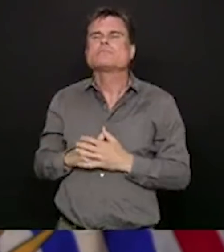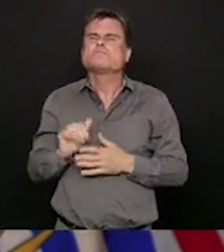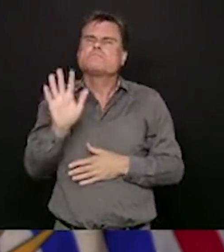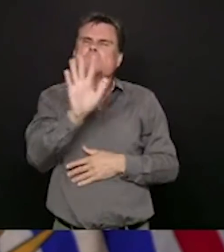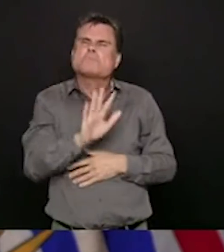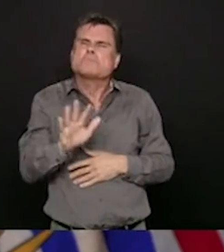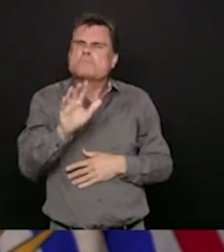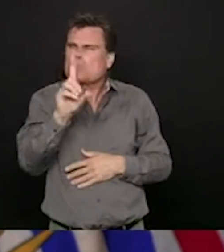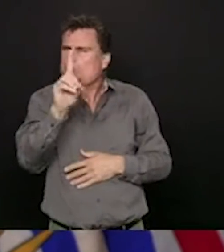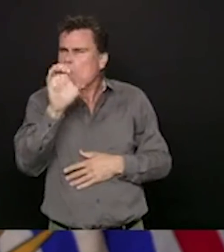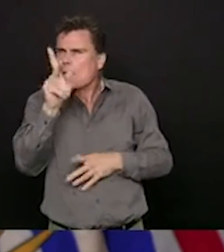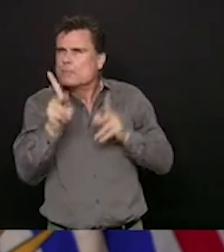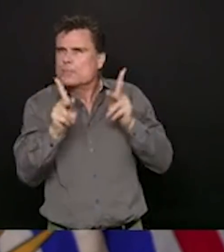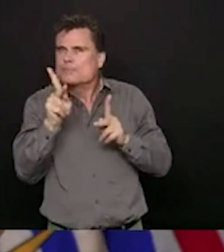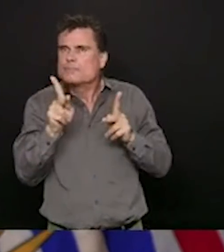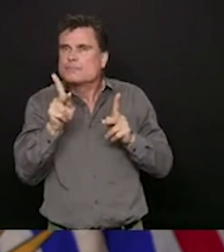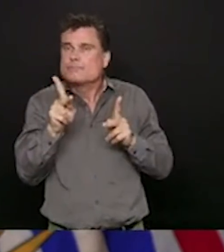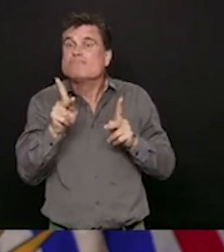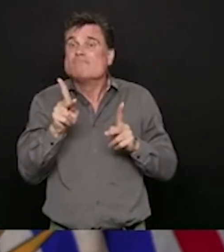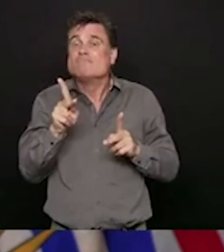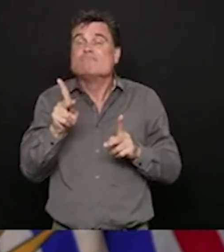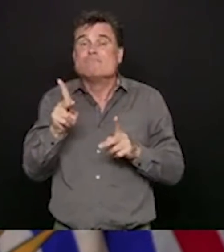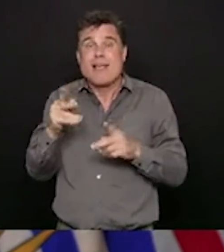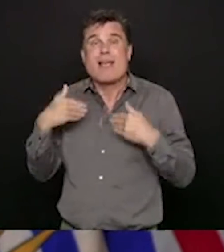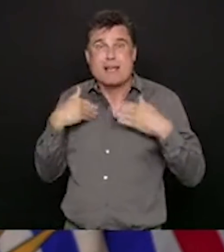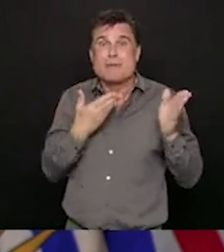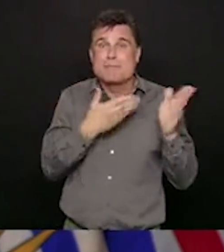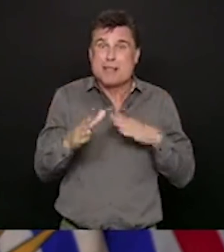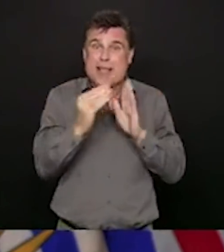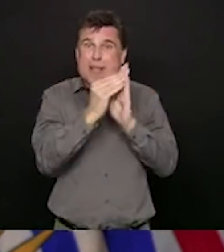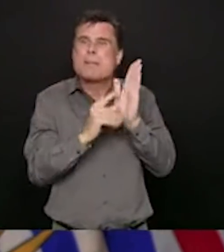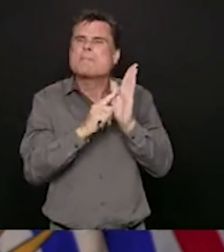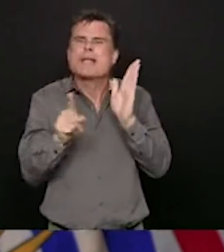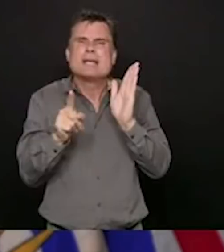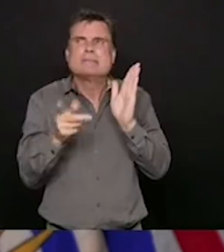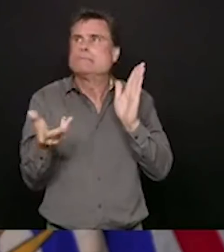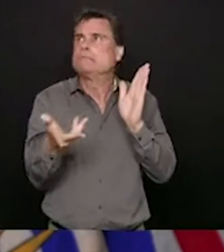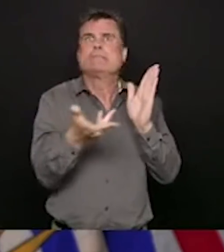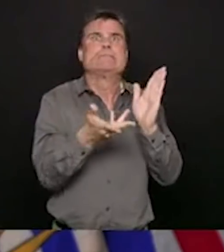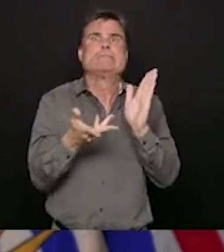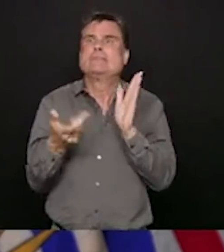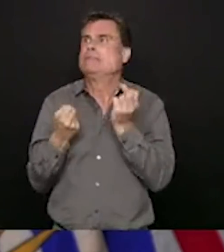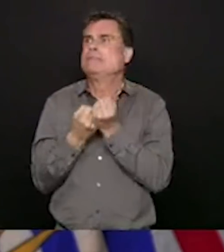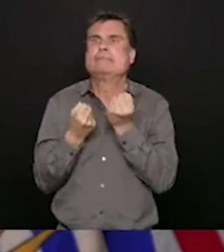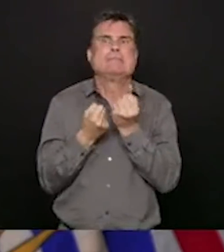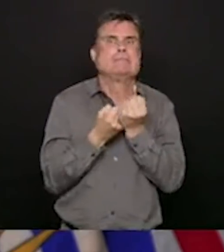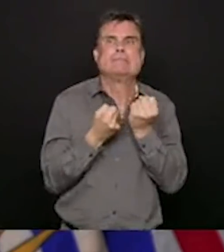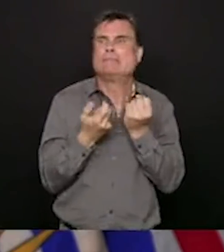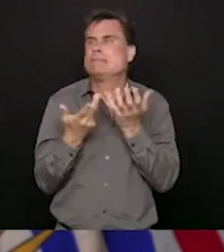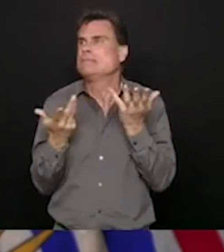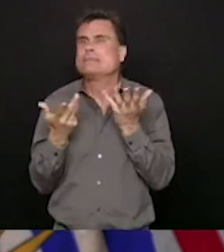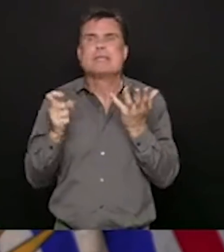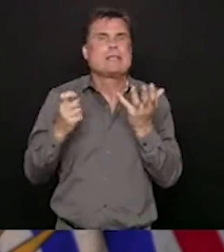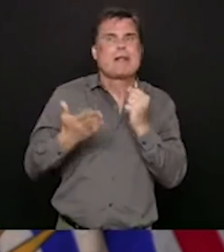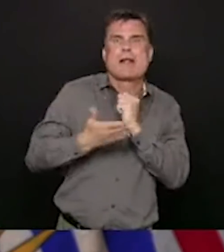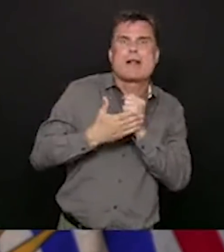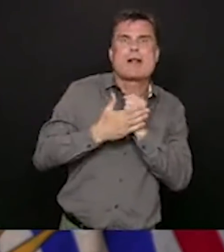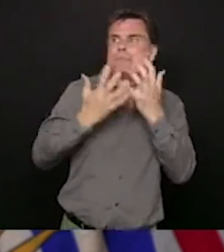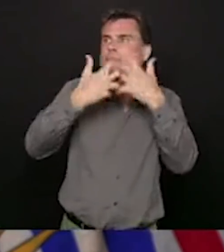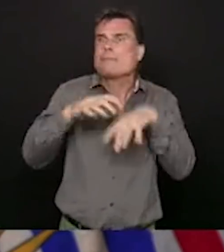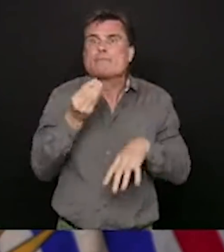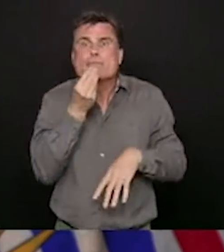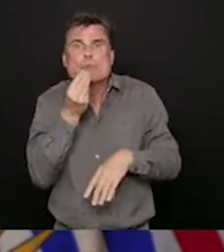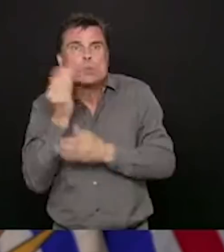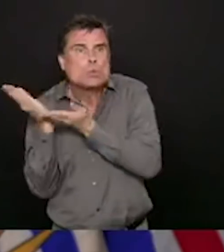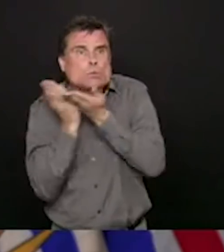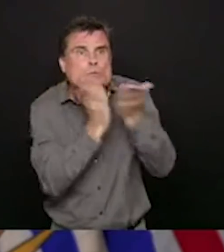here in BC. And I really want to tip my hat and thank all of the public servants and our public